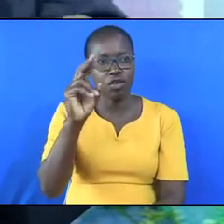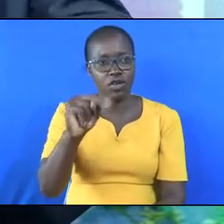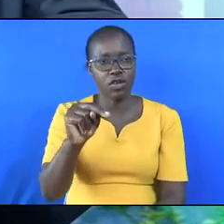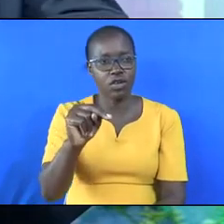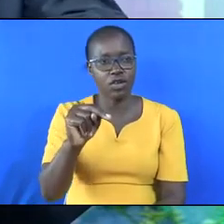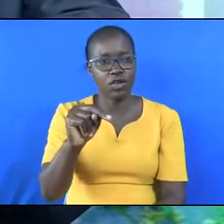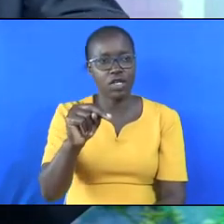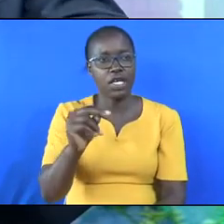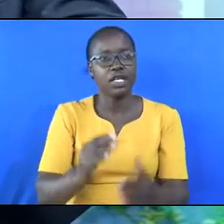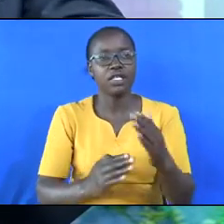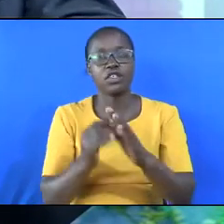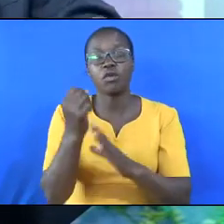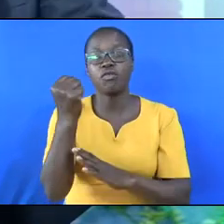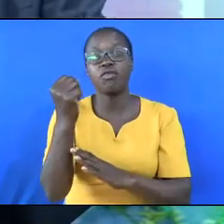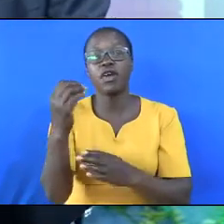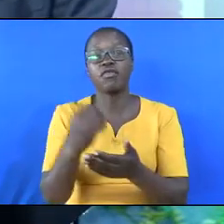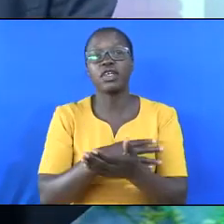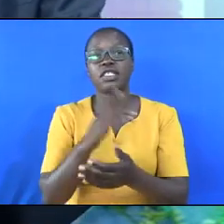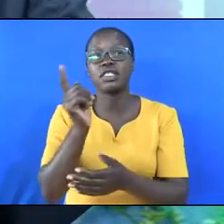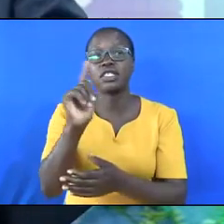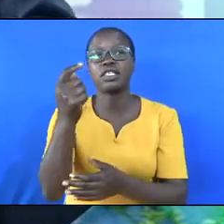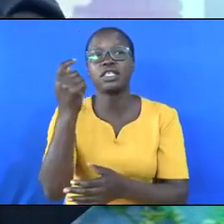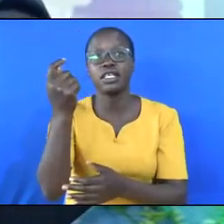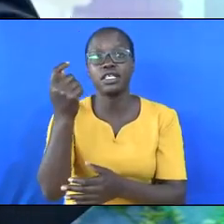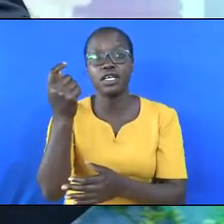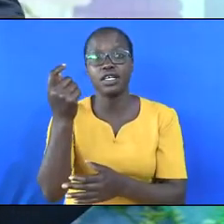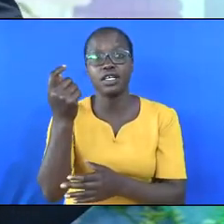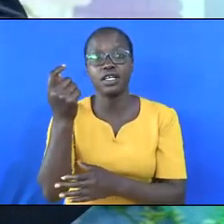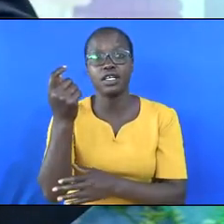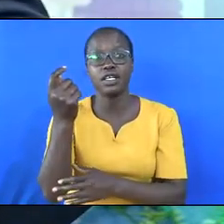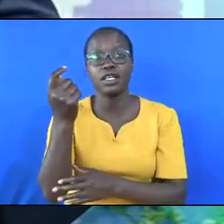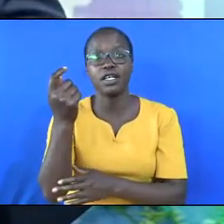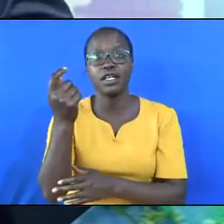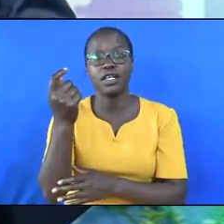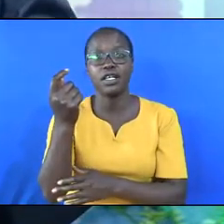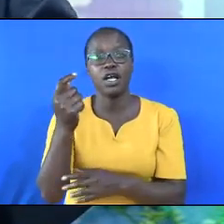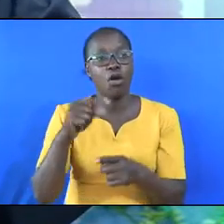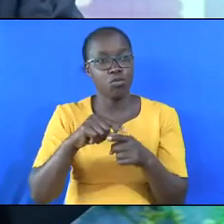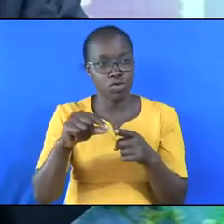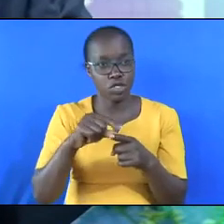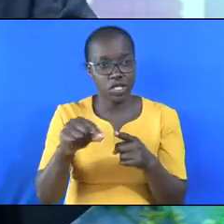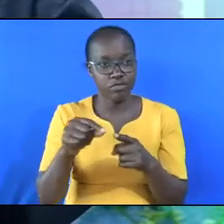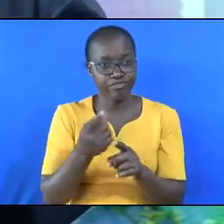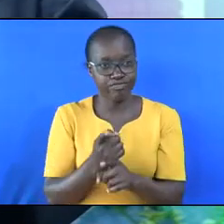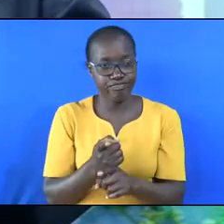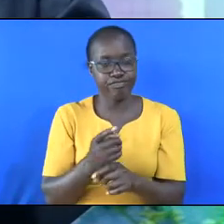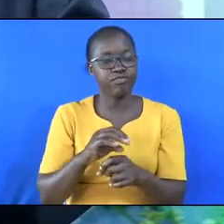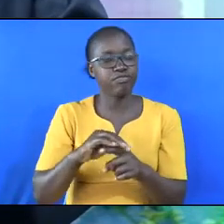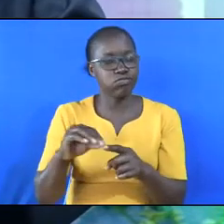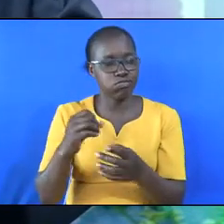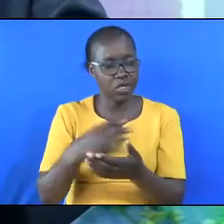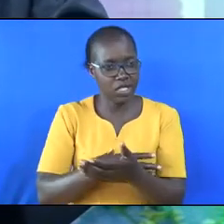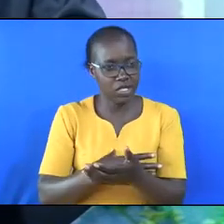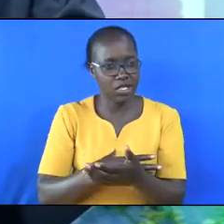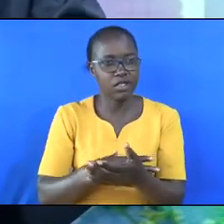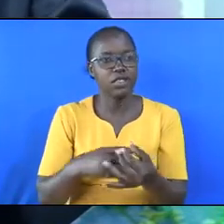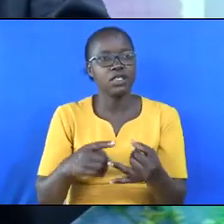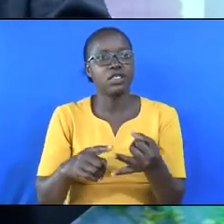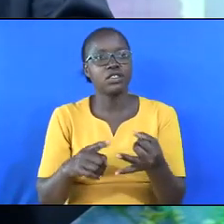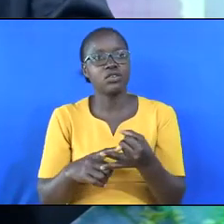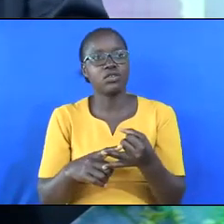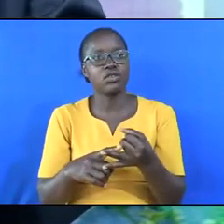The top five cancers in men in this country are prostate cancer, cancer of the esophagus,